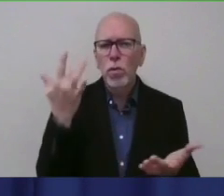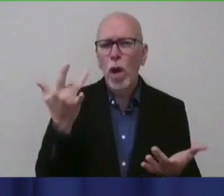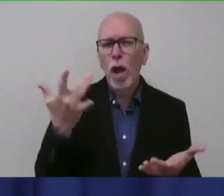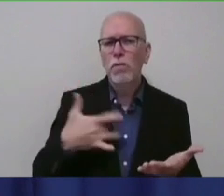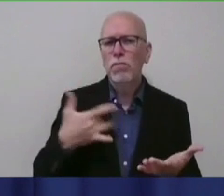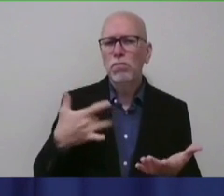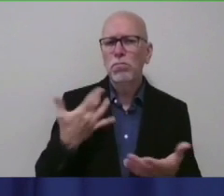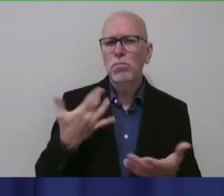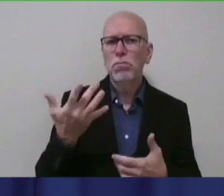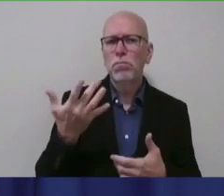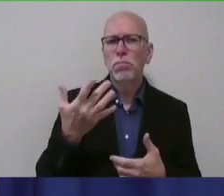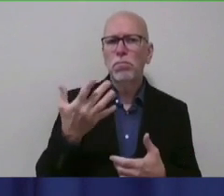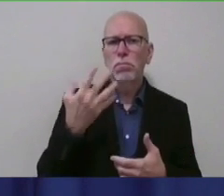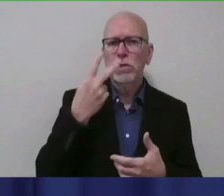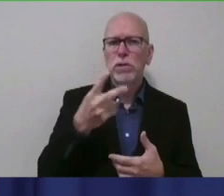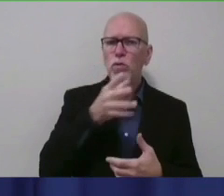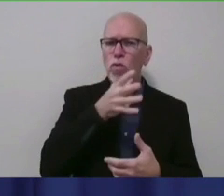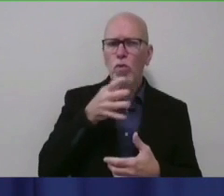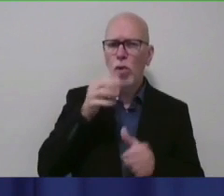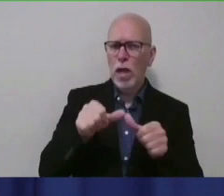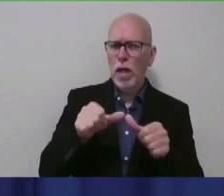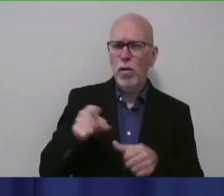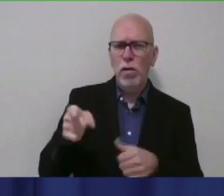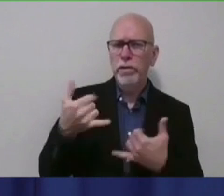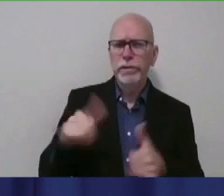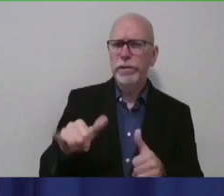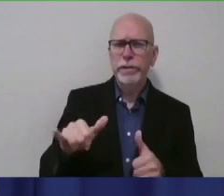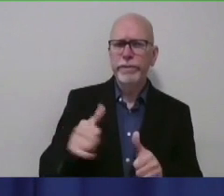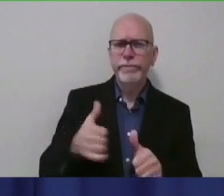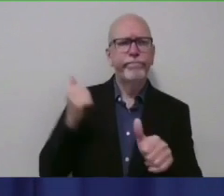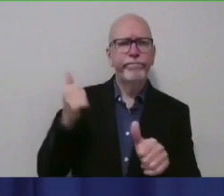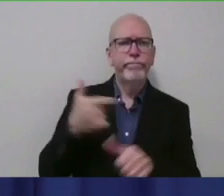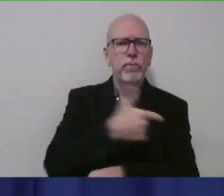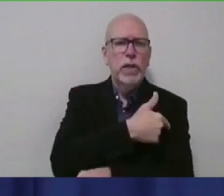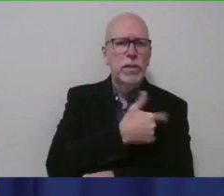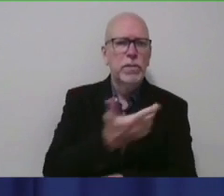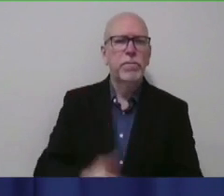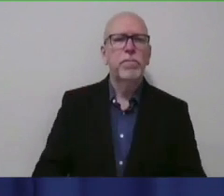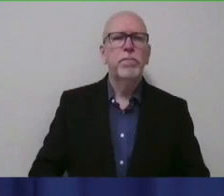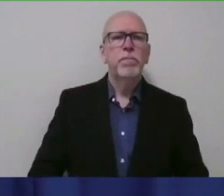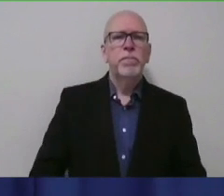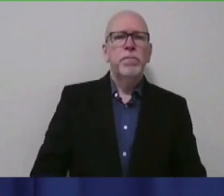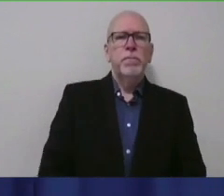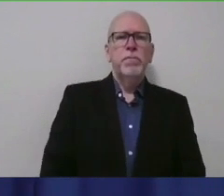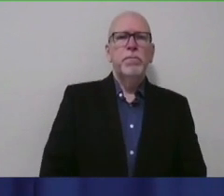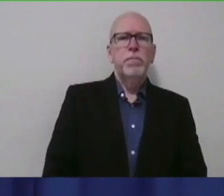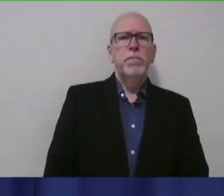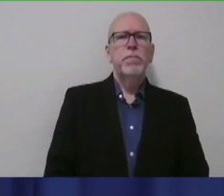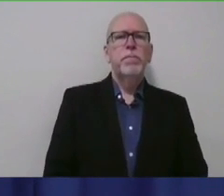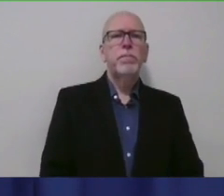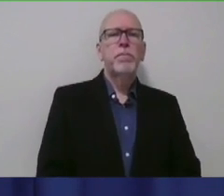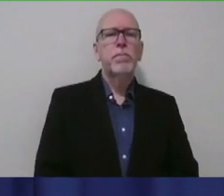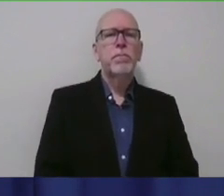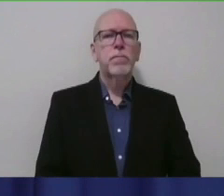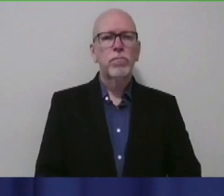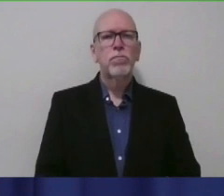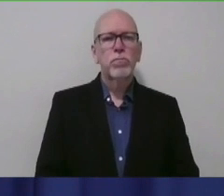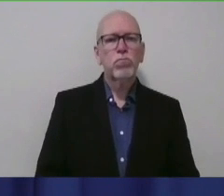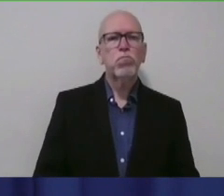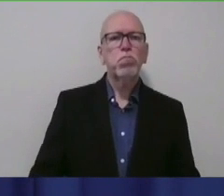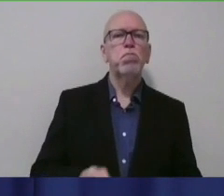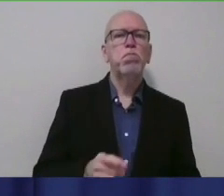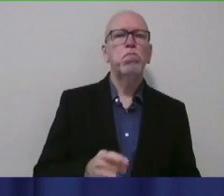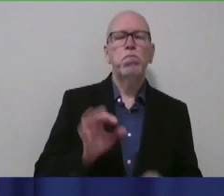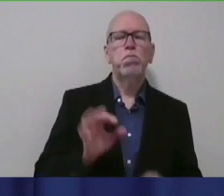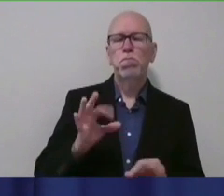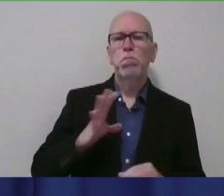you're seeing rural areas still continuing to lag in vaccination rate. Want to take that? Sure. Well, to start with the